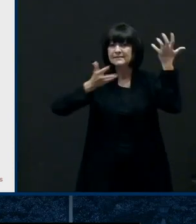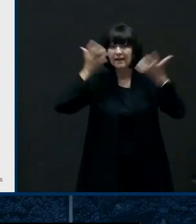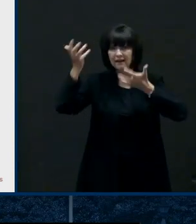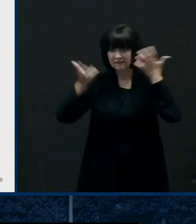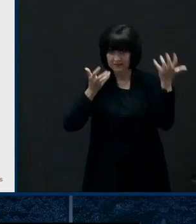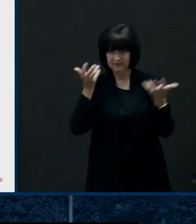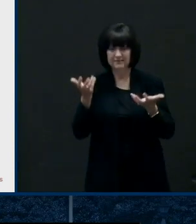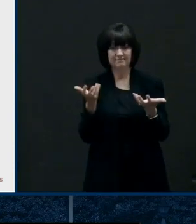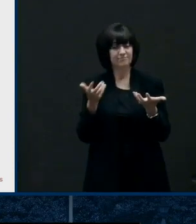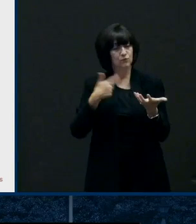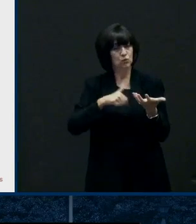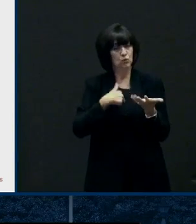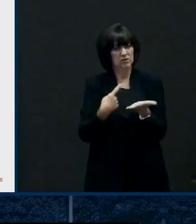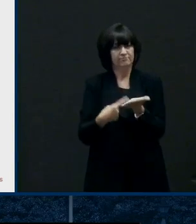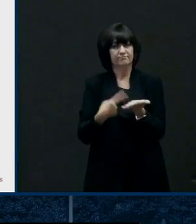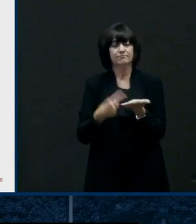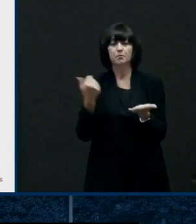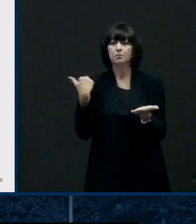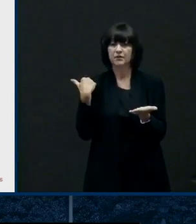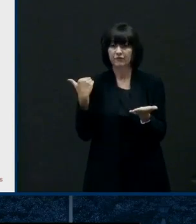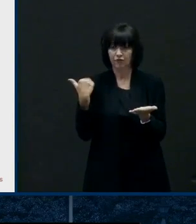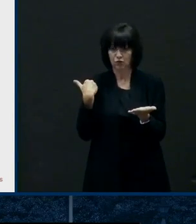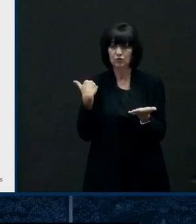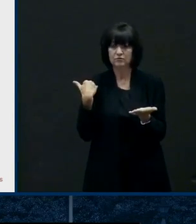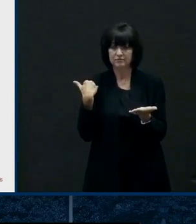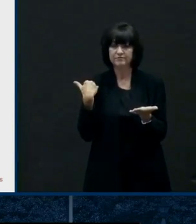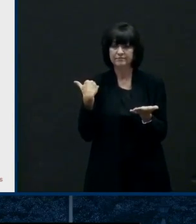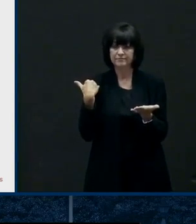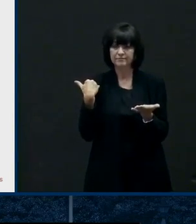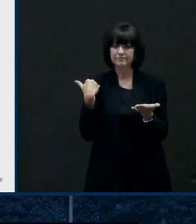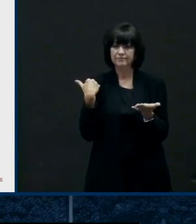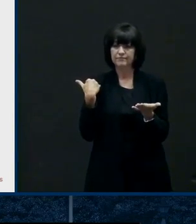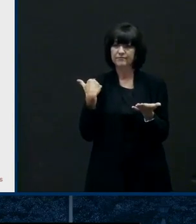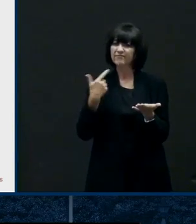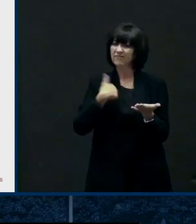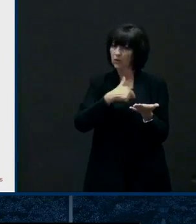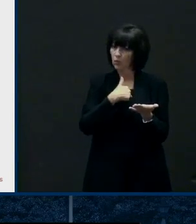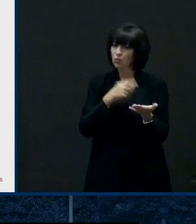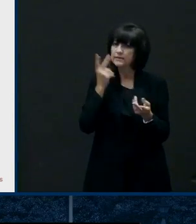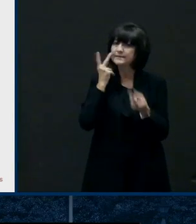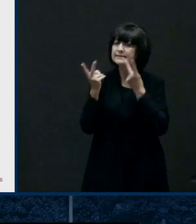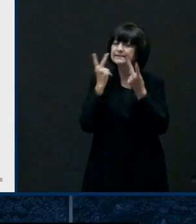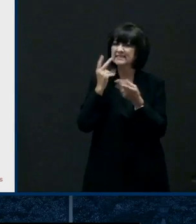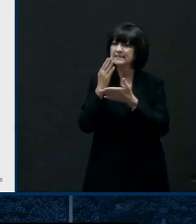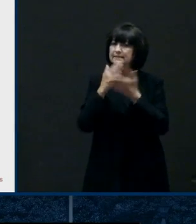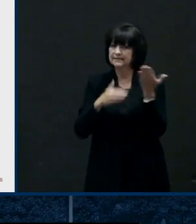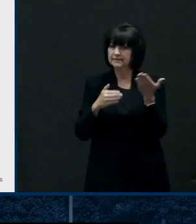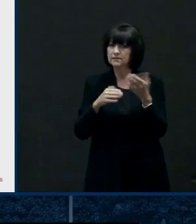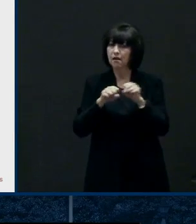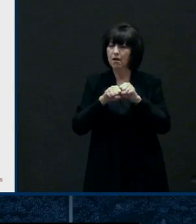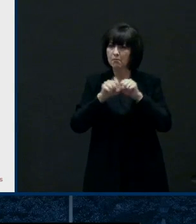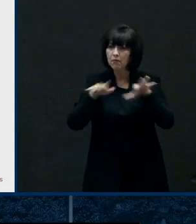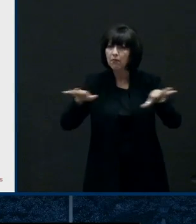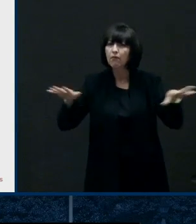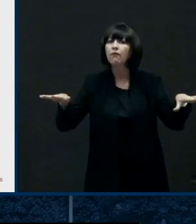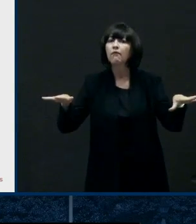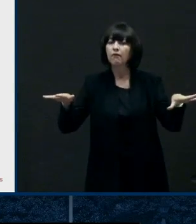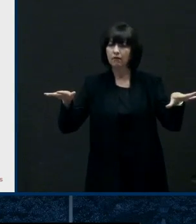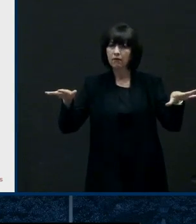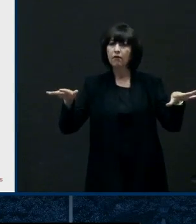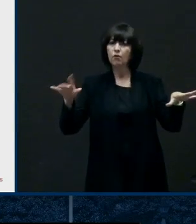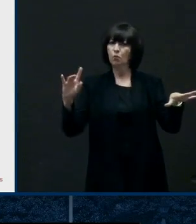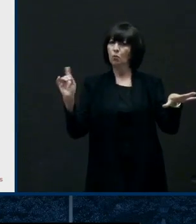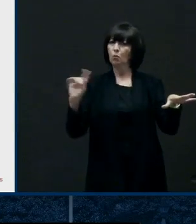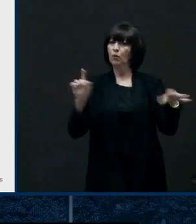have guidance in place um secondary to seeing some some outbreaks related to uh to singing where